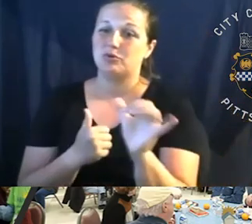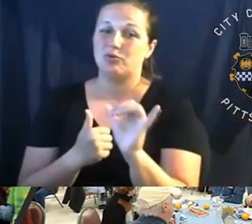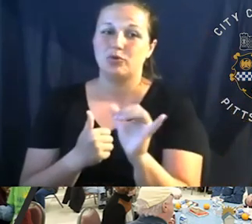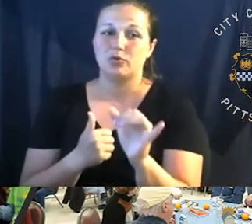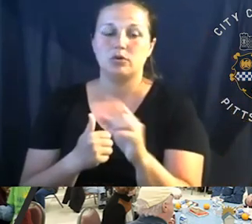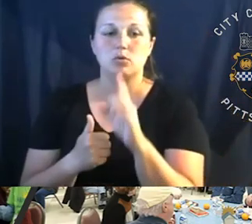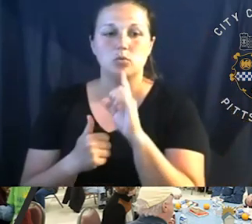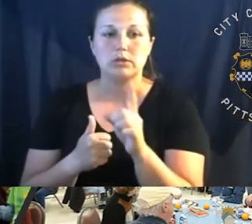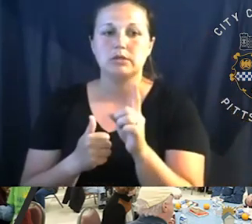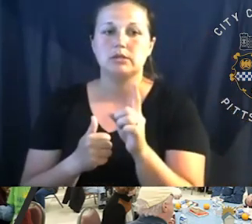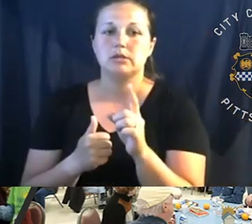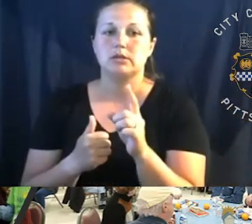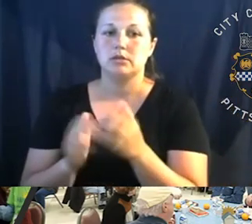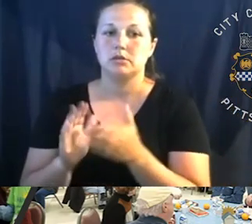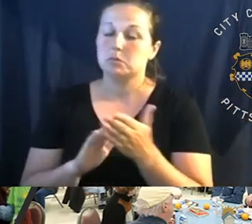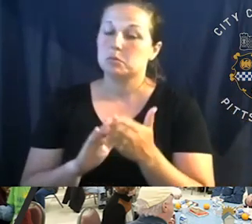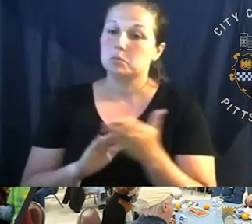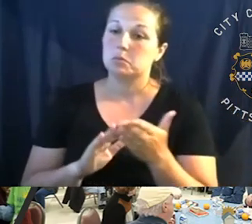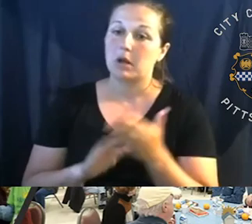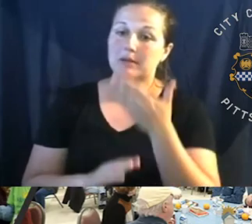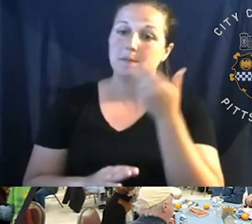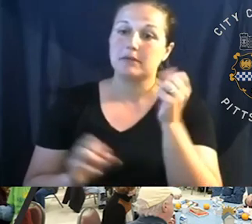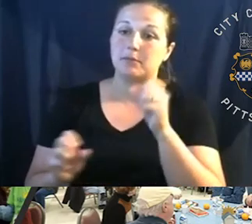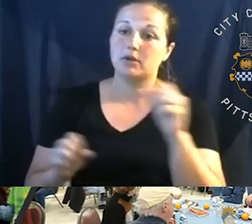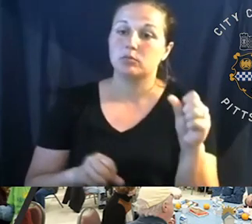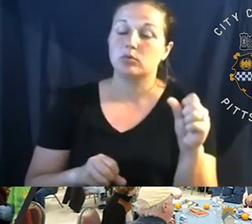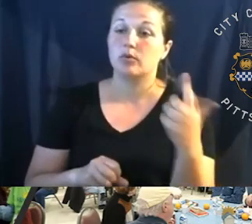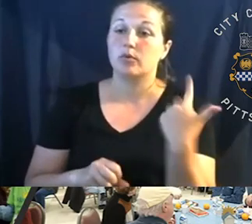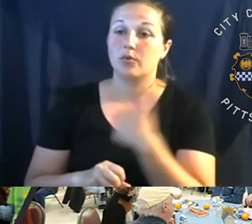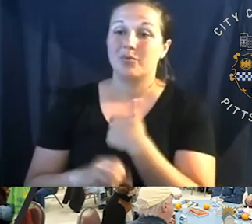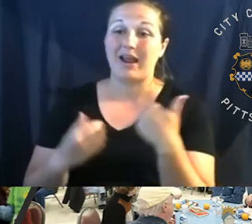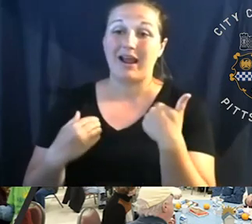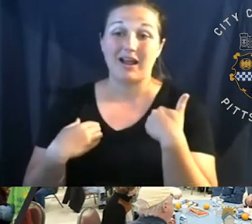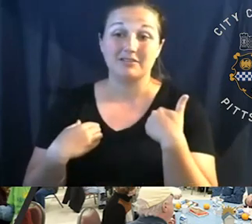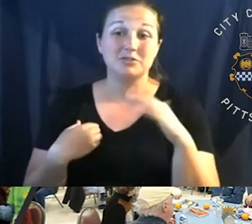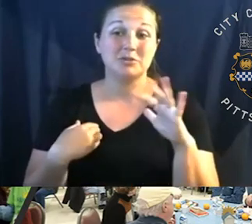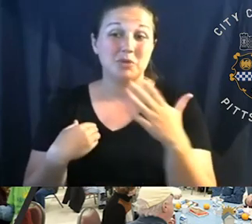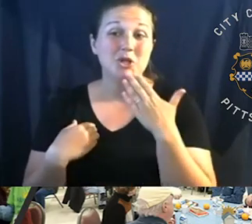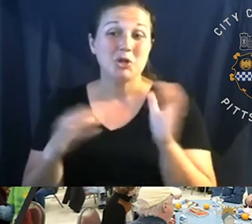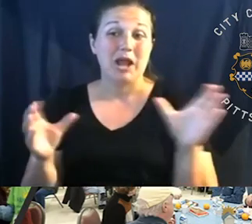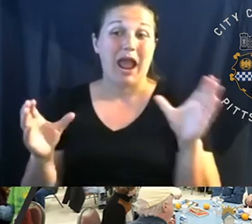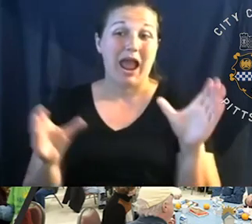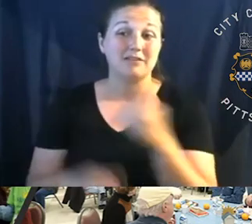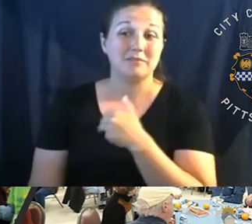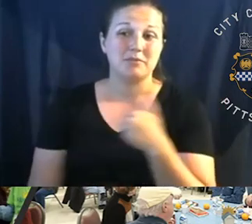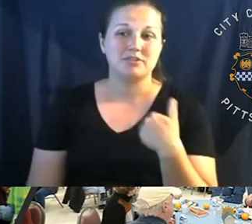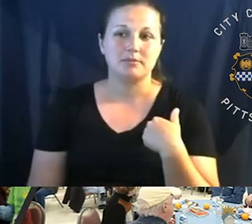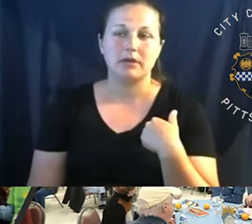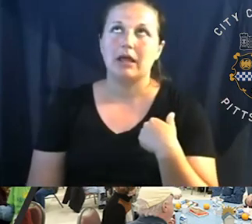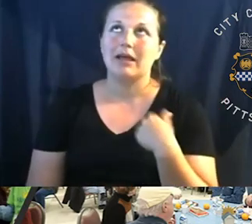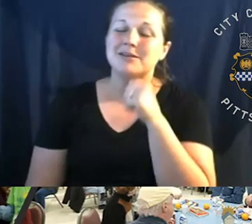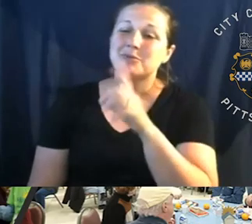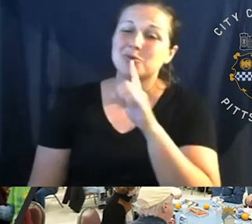but we have an active membership and I, I probably shouldn't throw this out there because I'm not real sure, but I think we provided, uh,